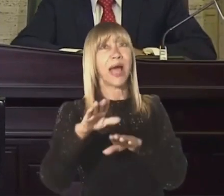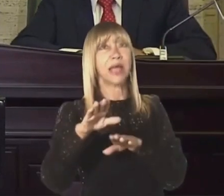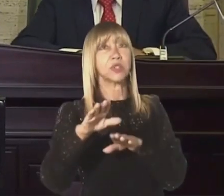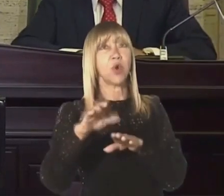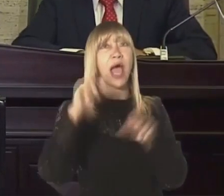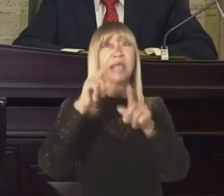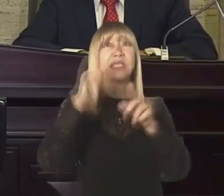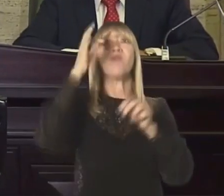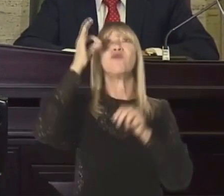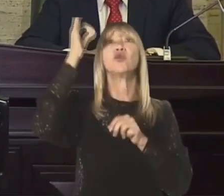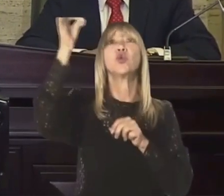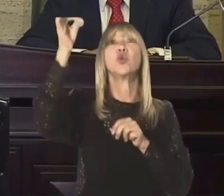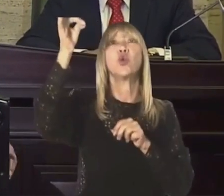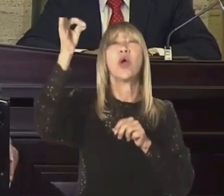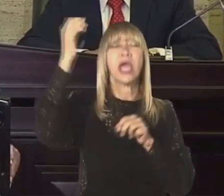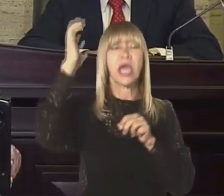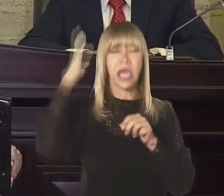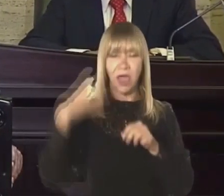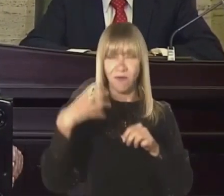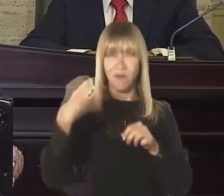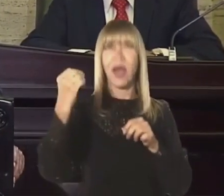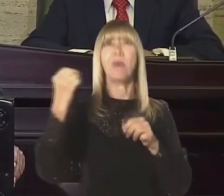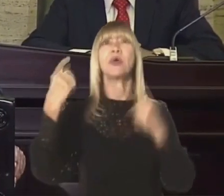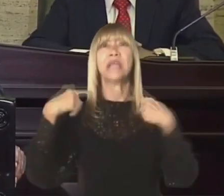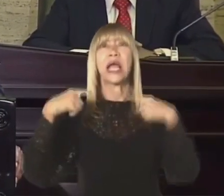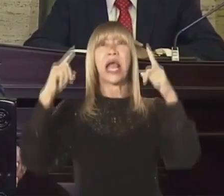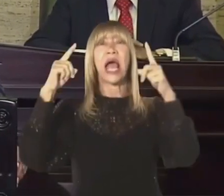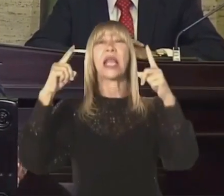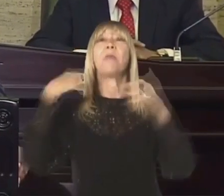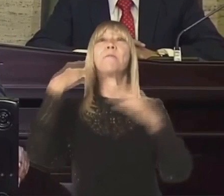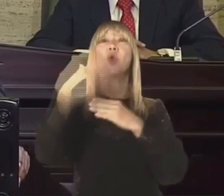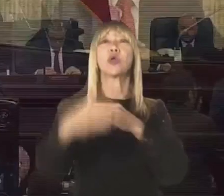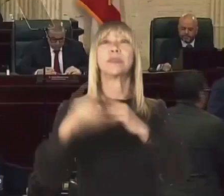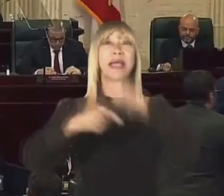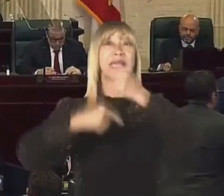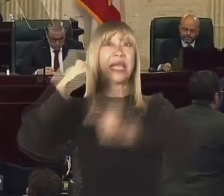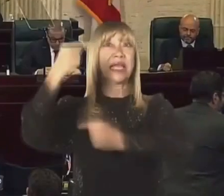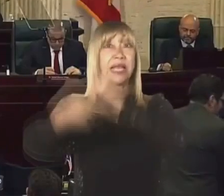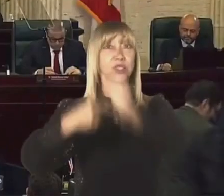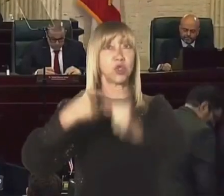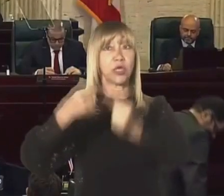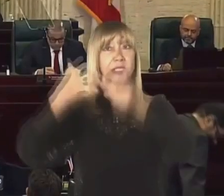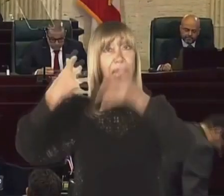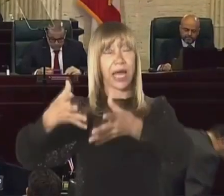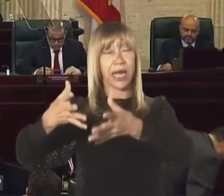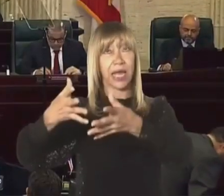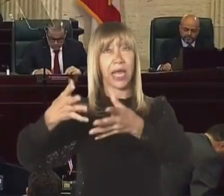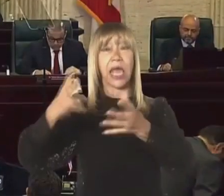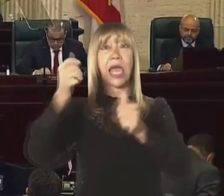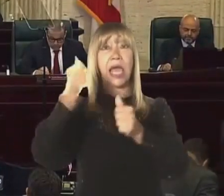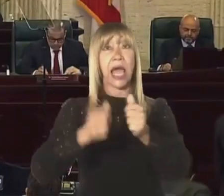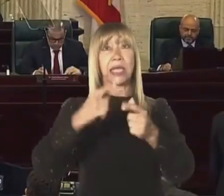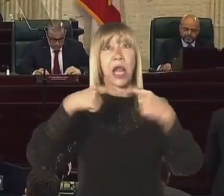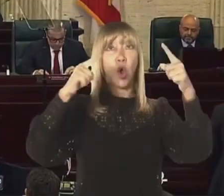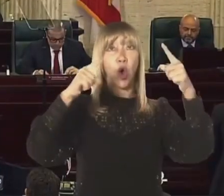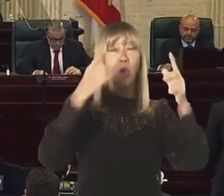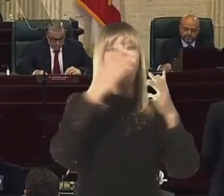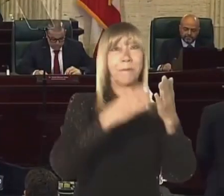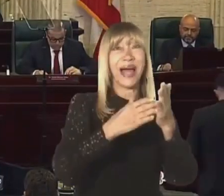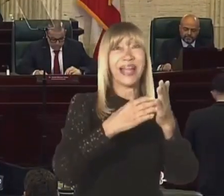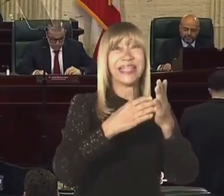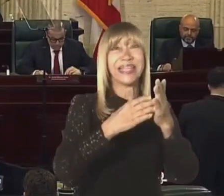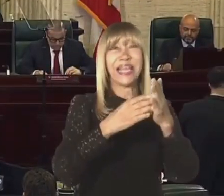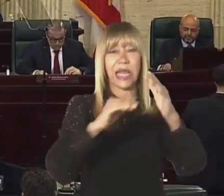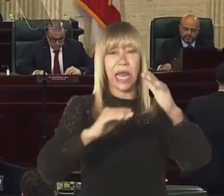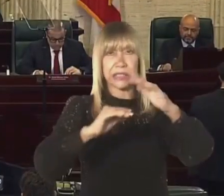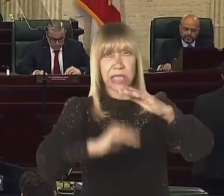has barely taken a couple of steps. Five and a half years after the lashes of here against Irma and Maria, the governor assures that